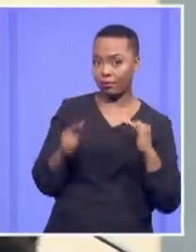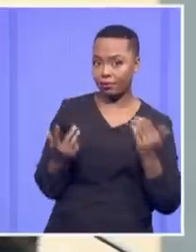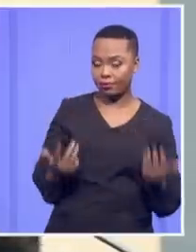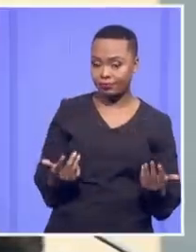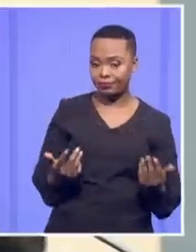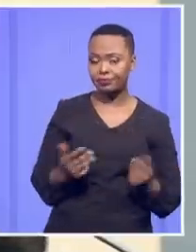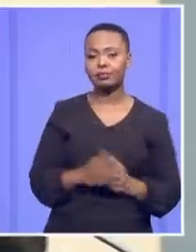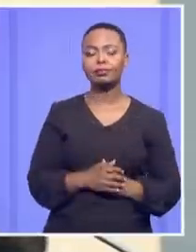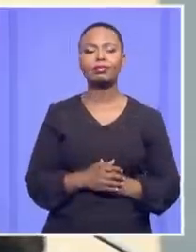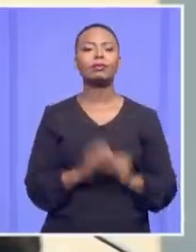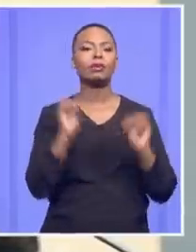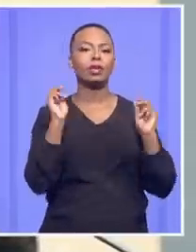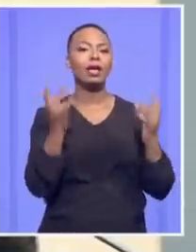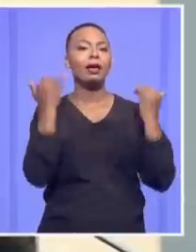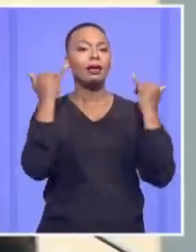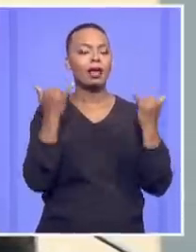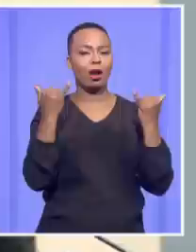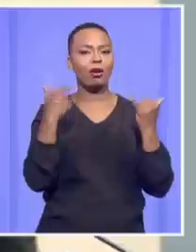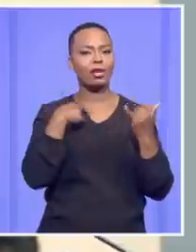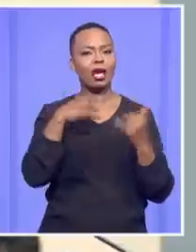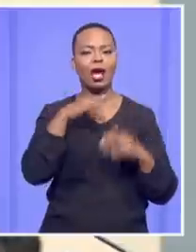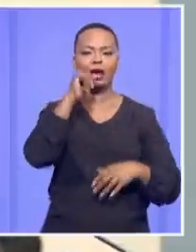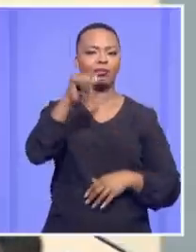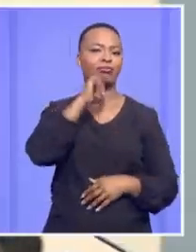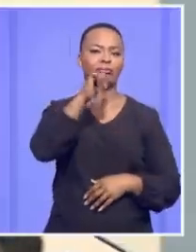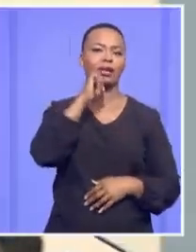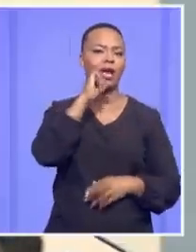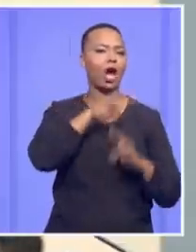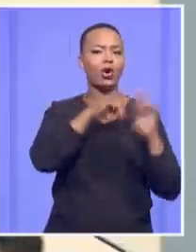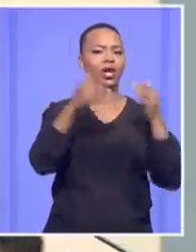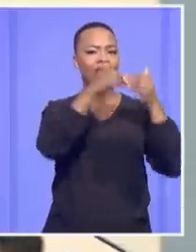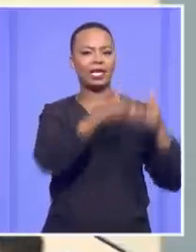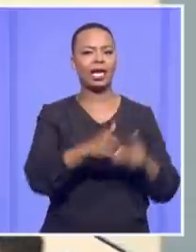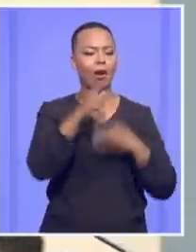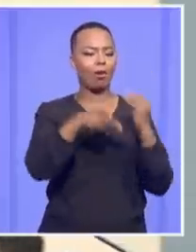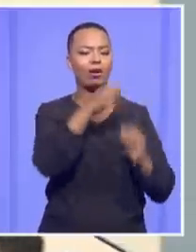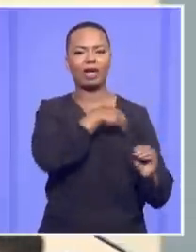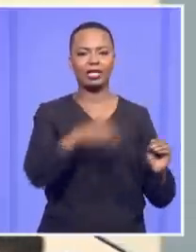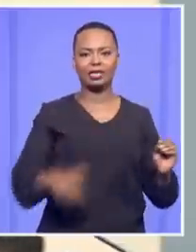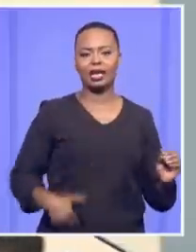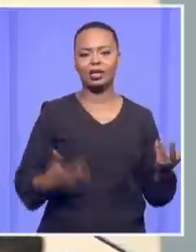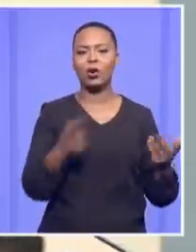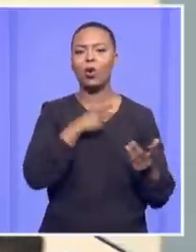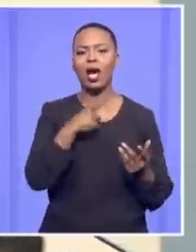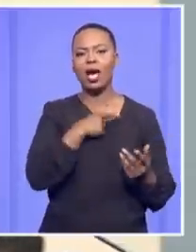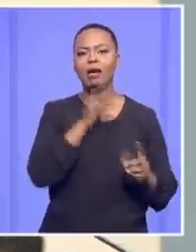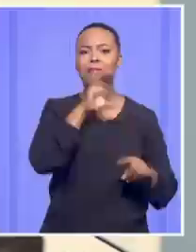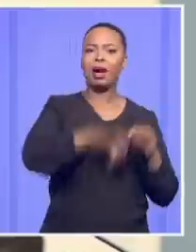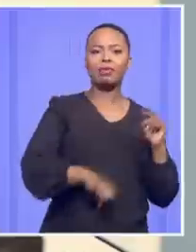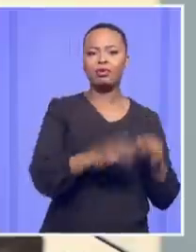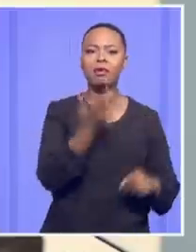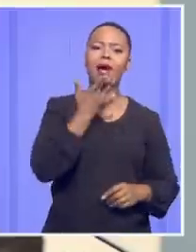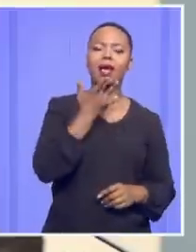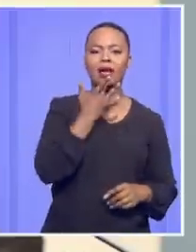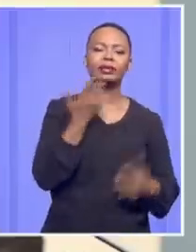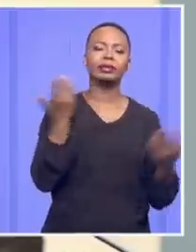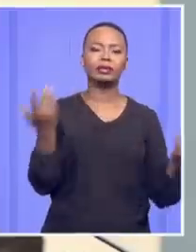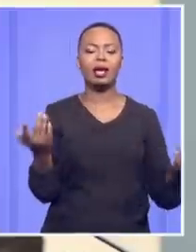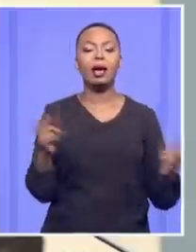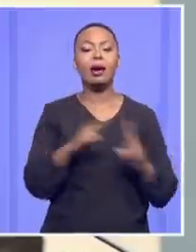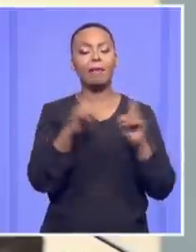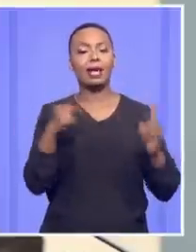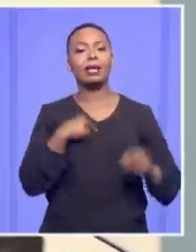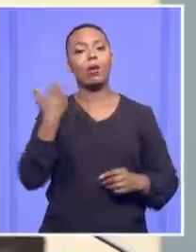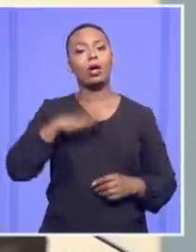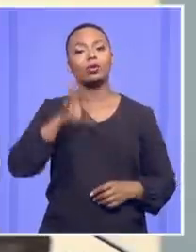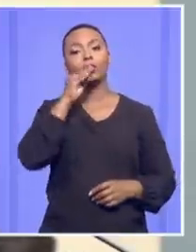Well, once we're there, with great respect, I don't care particularly about the President anymore, because he's been found to be biased and he's botched it. But I want to talk about